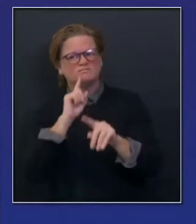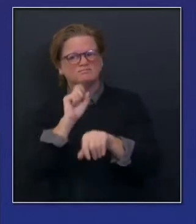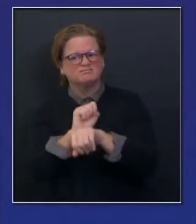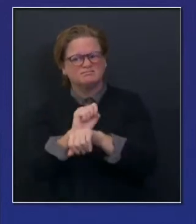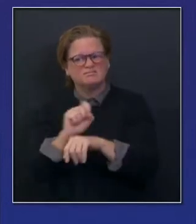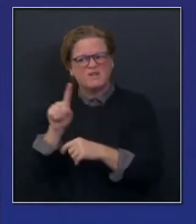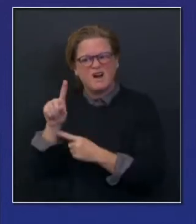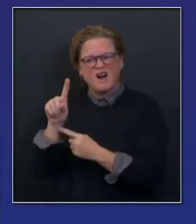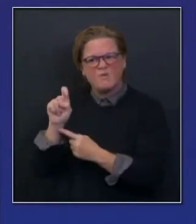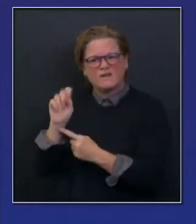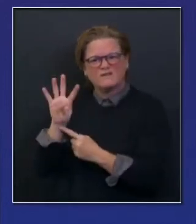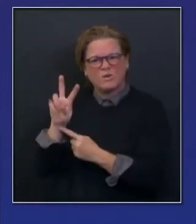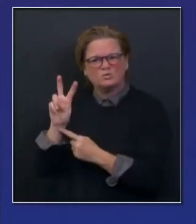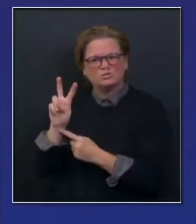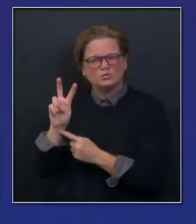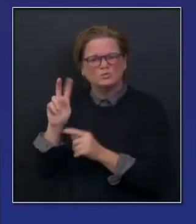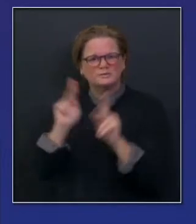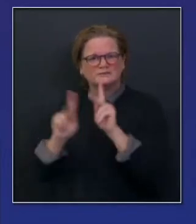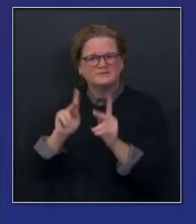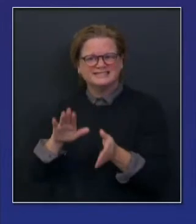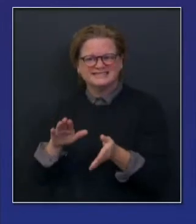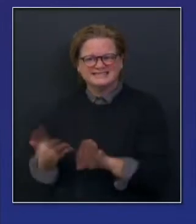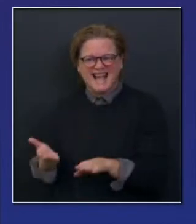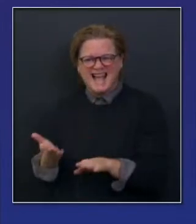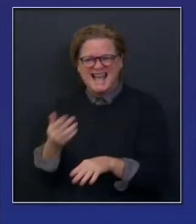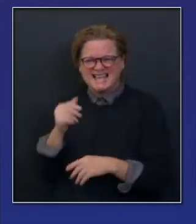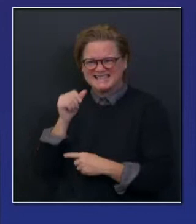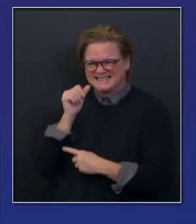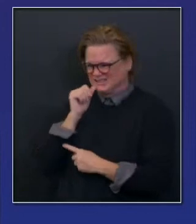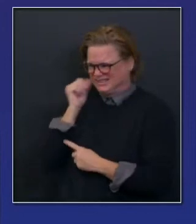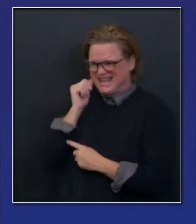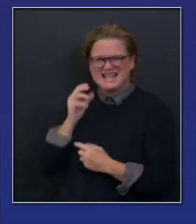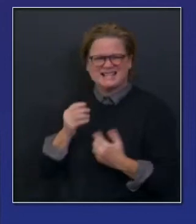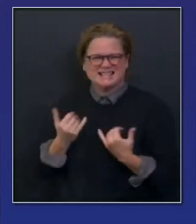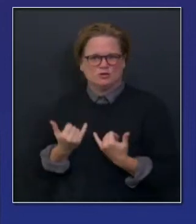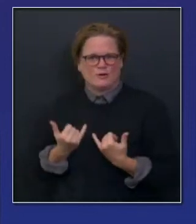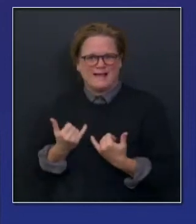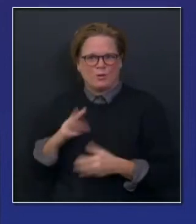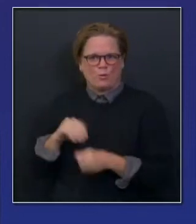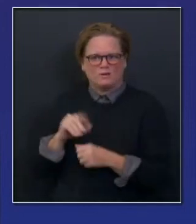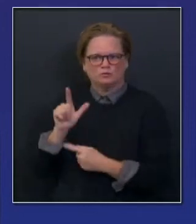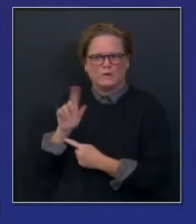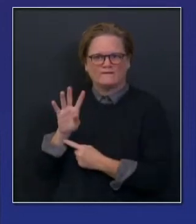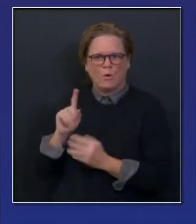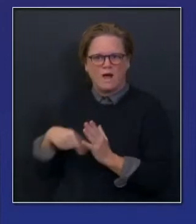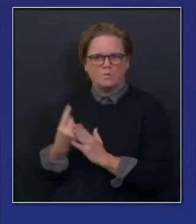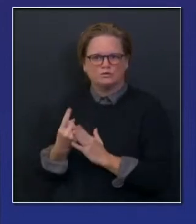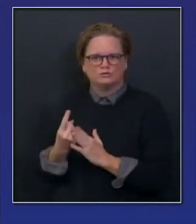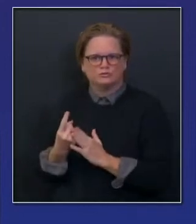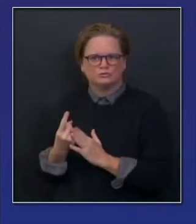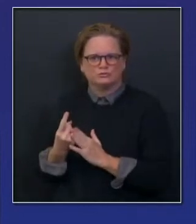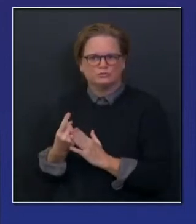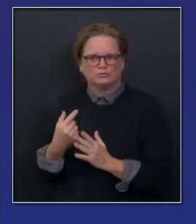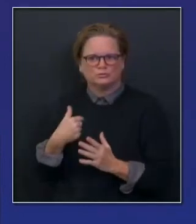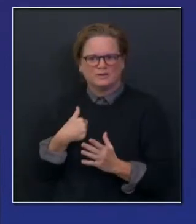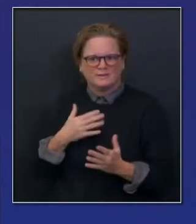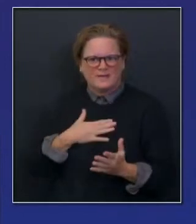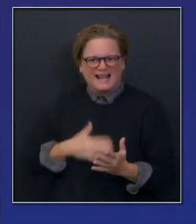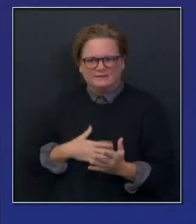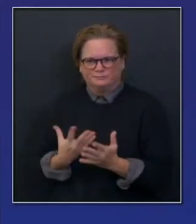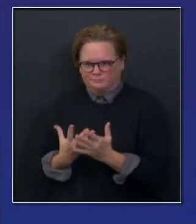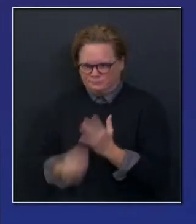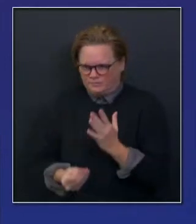in the last 24 hours to this virus. At least our reporting is 142 lives